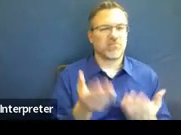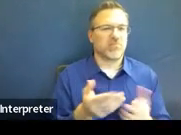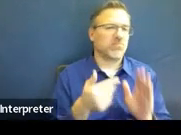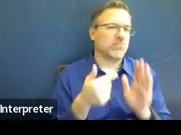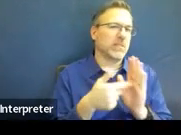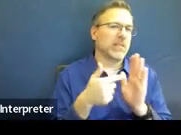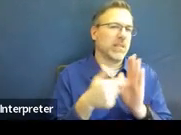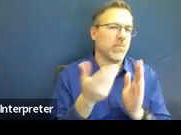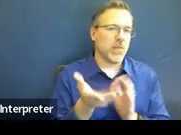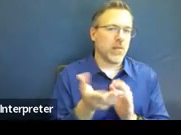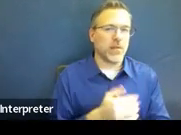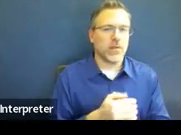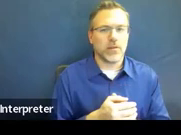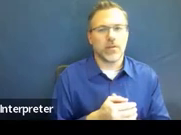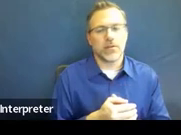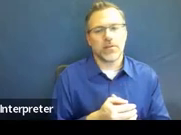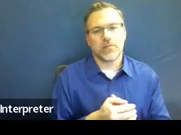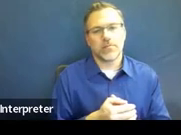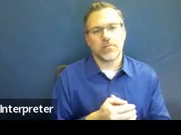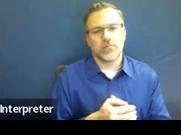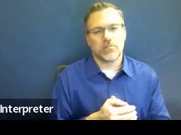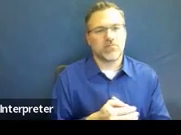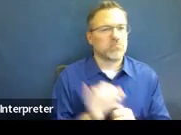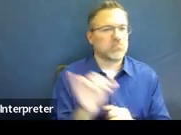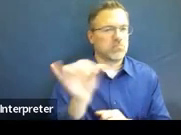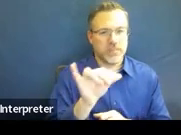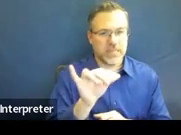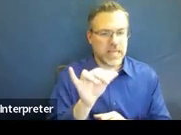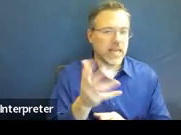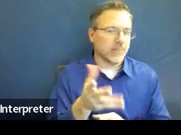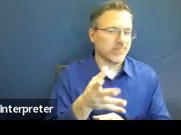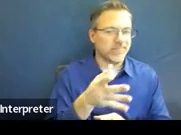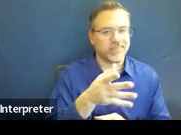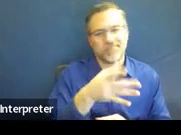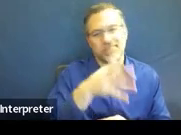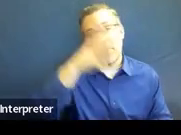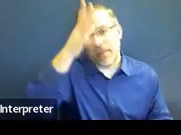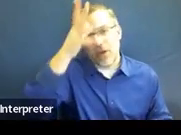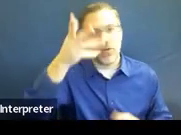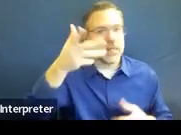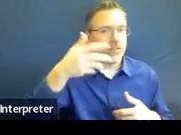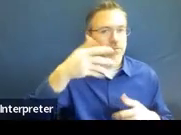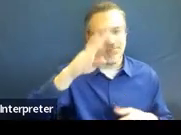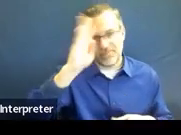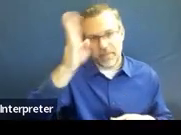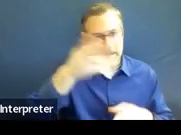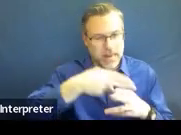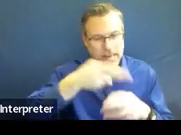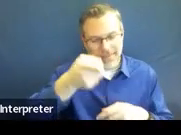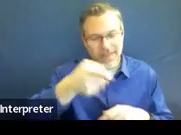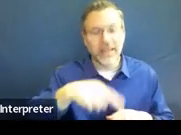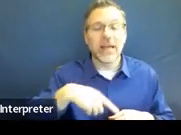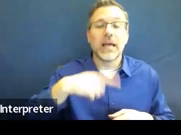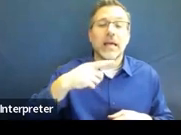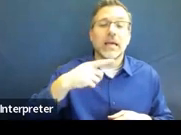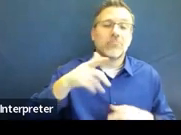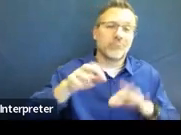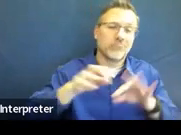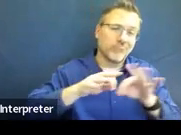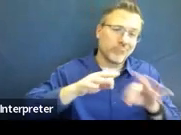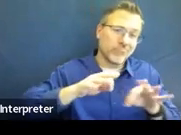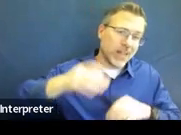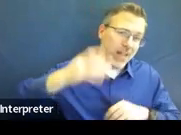have Ms. True and Mr. Exemplar up here. And so it explains that they, why they've waived their right.